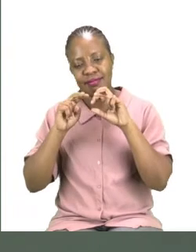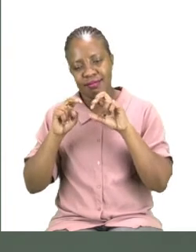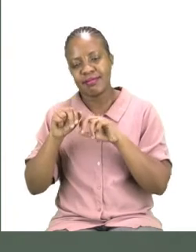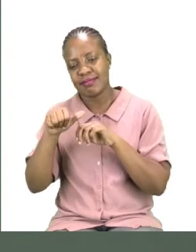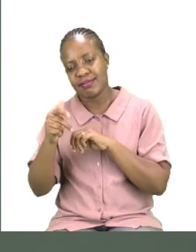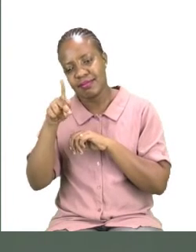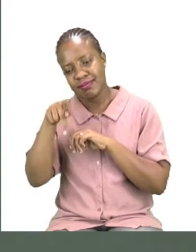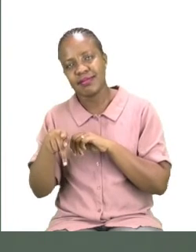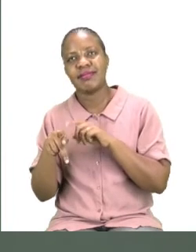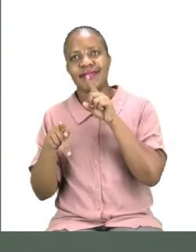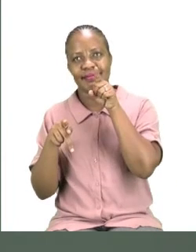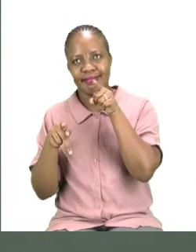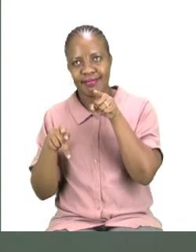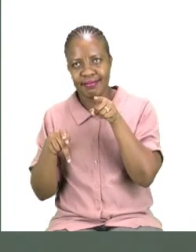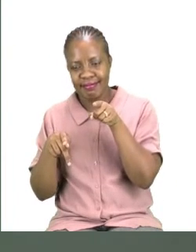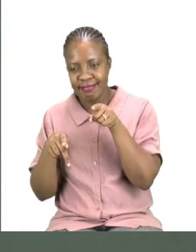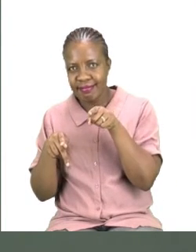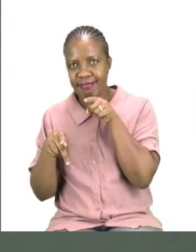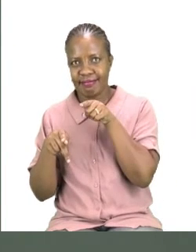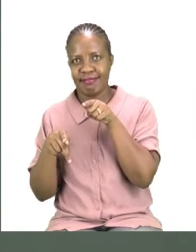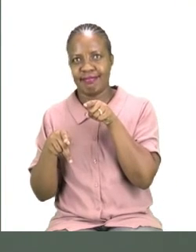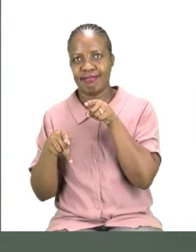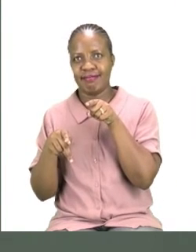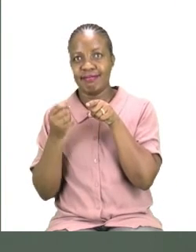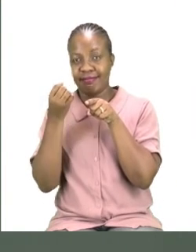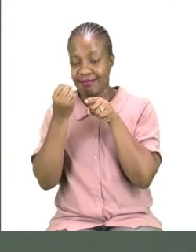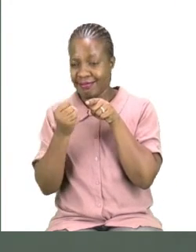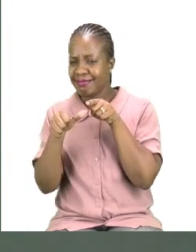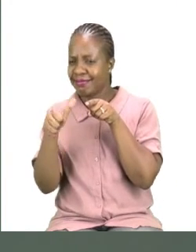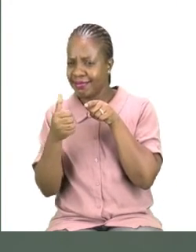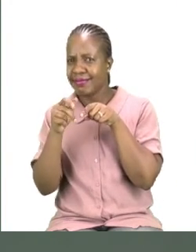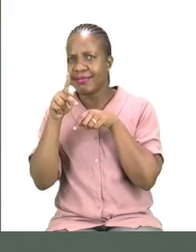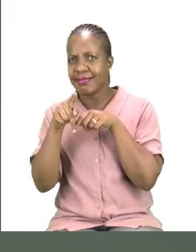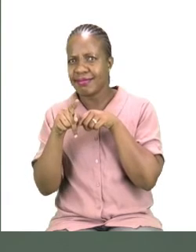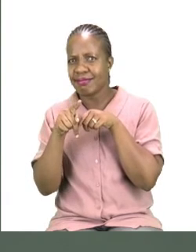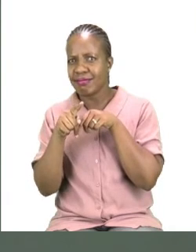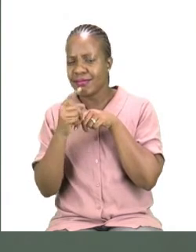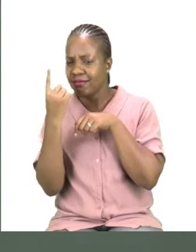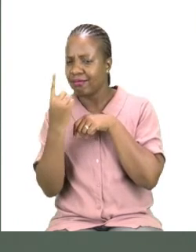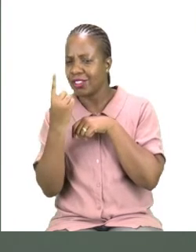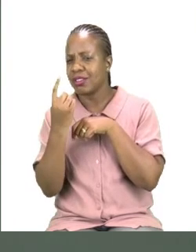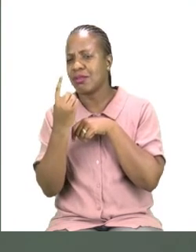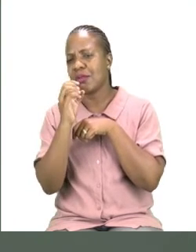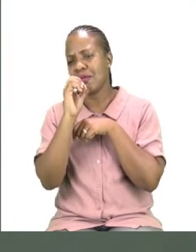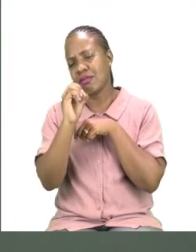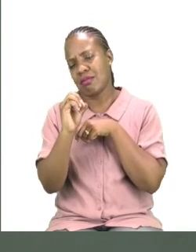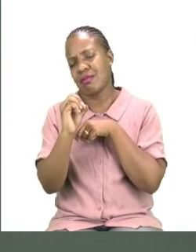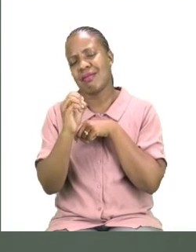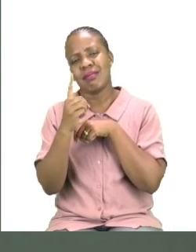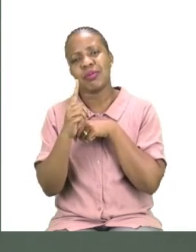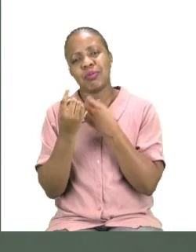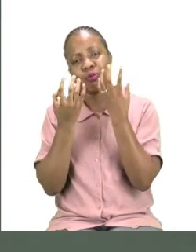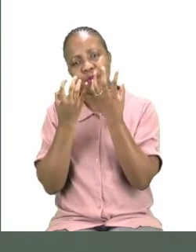Mr. P. Oh, I found another one, but there's only one O and the word pool